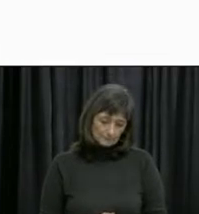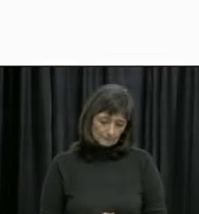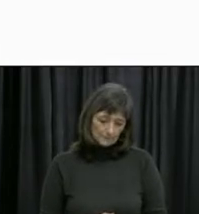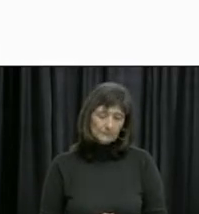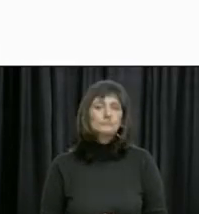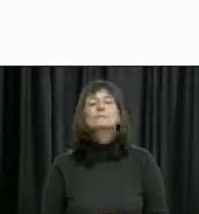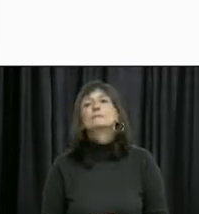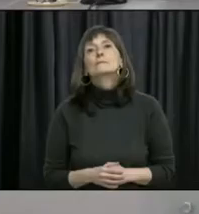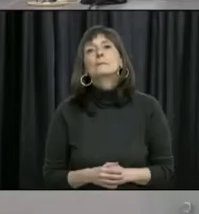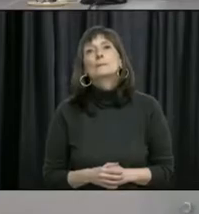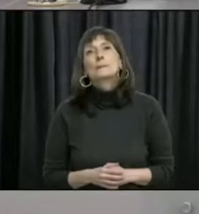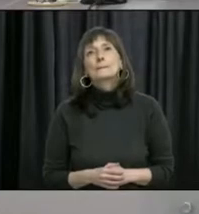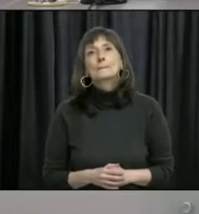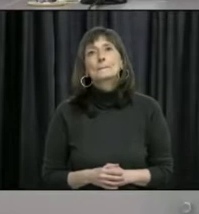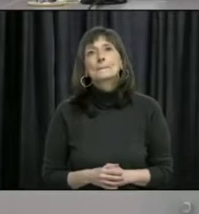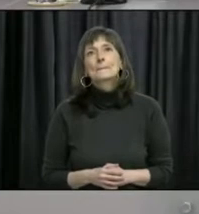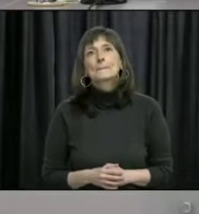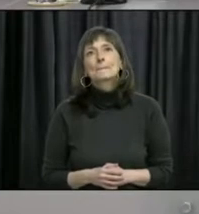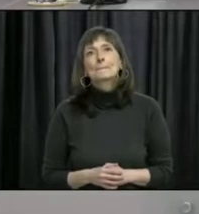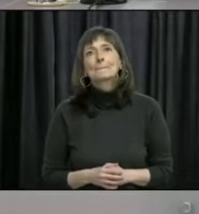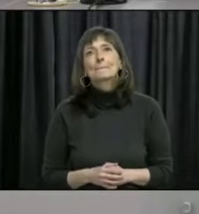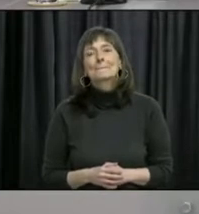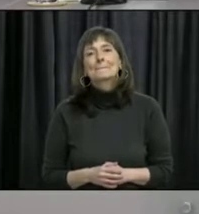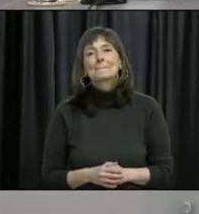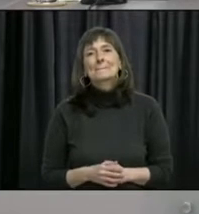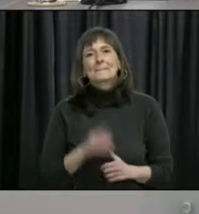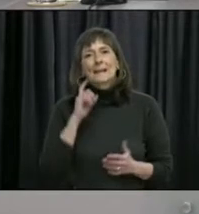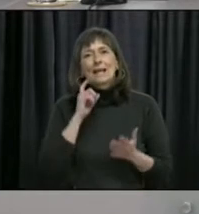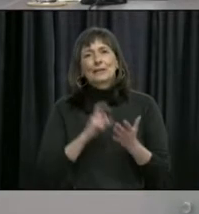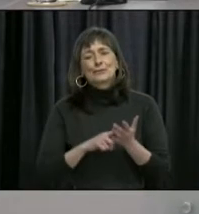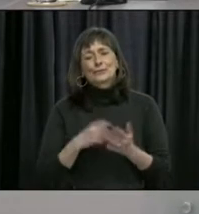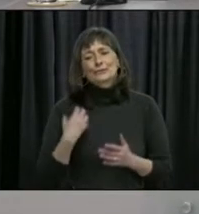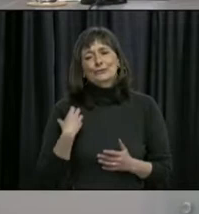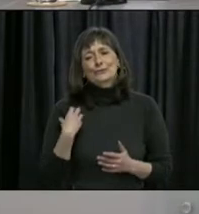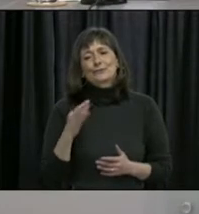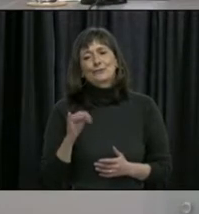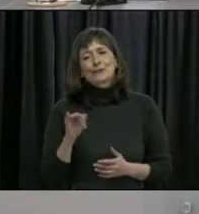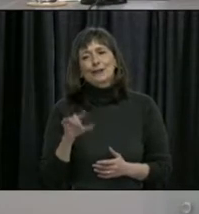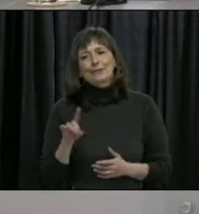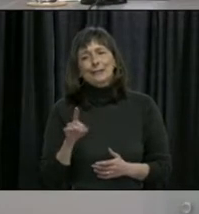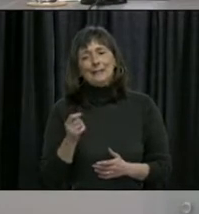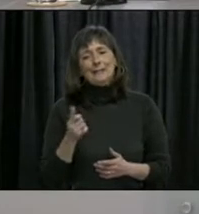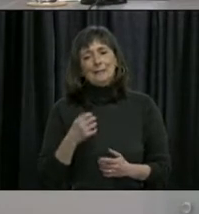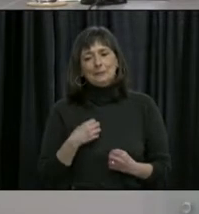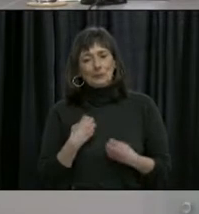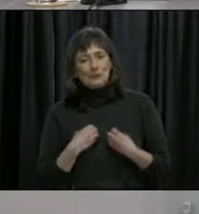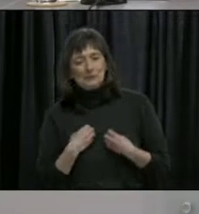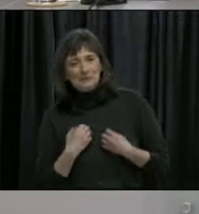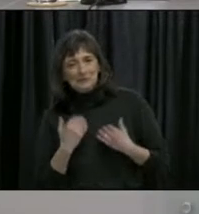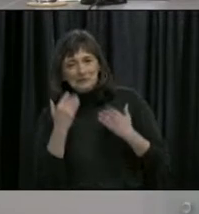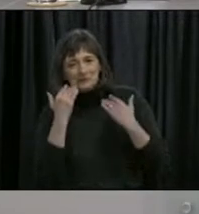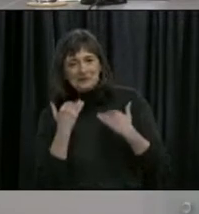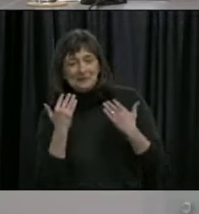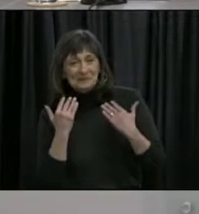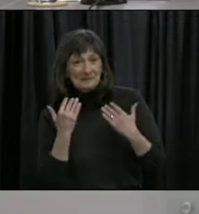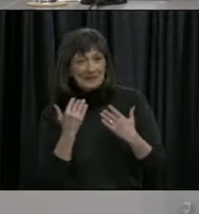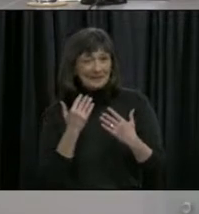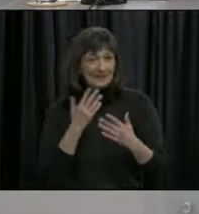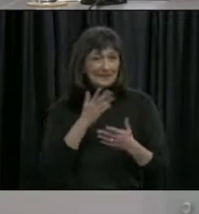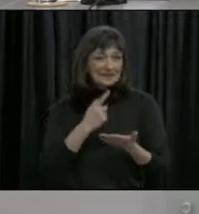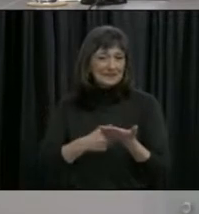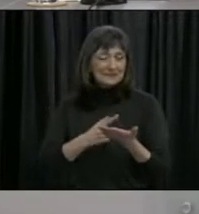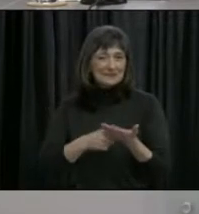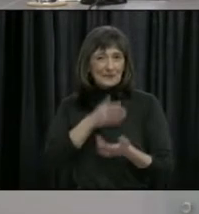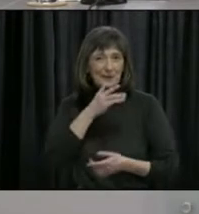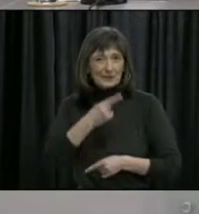Dr. Fitzgerald, we saw you get a bit emotional there. talked about Mother's Day. I'm wondering if you can give us an indication on how hard